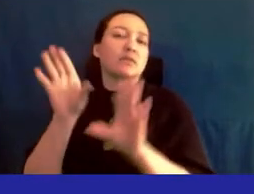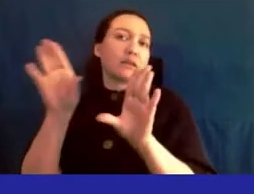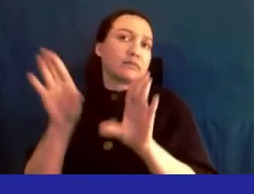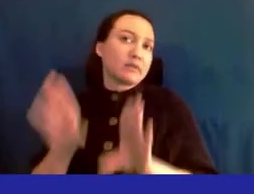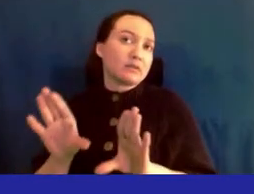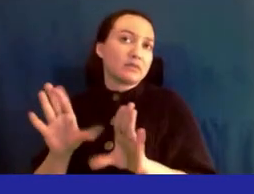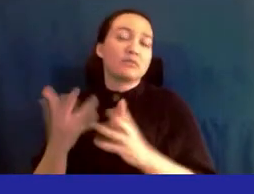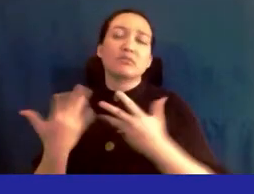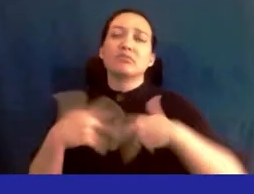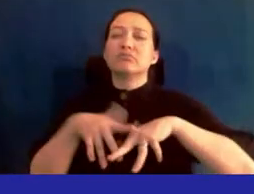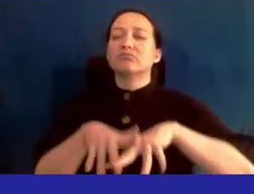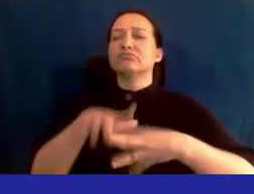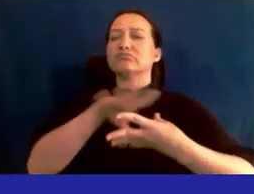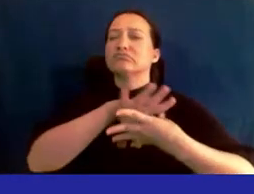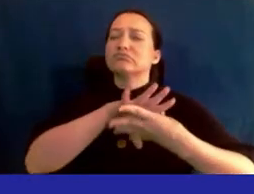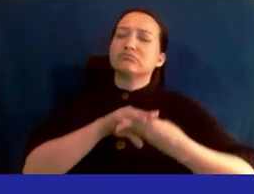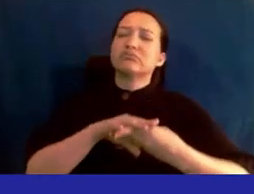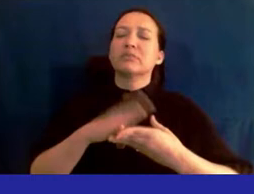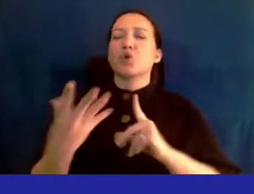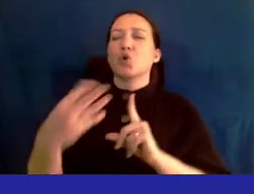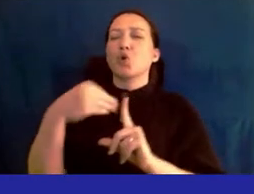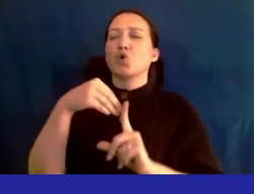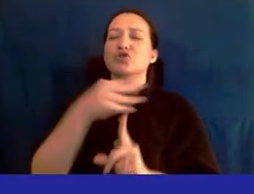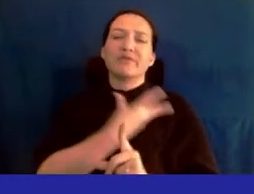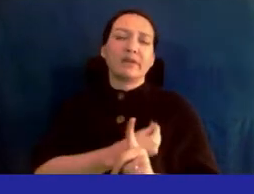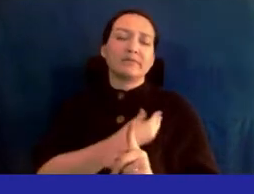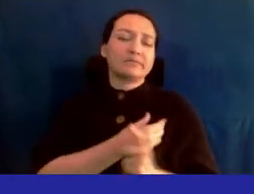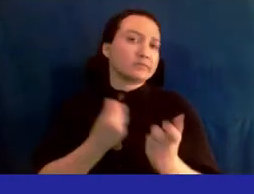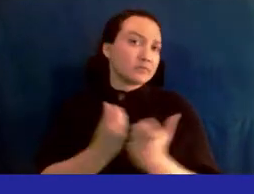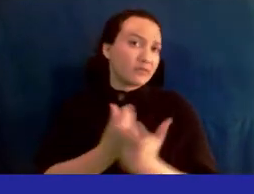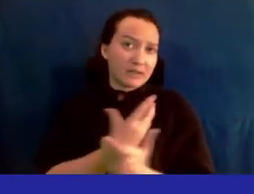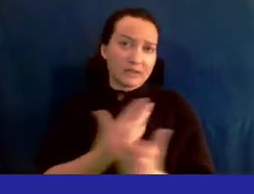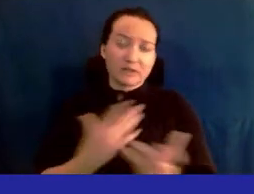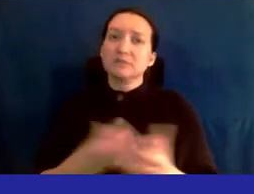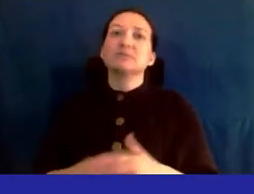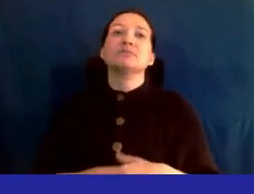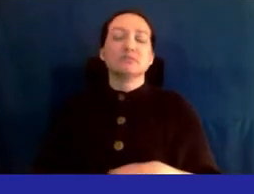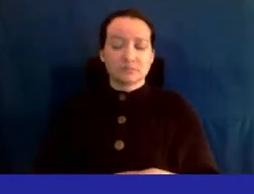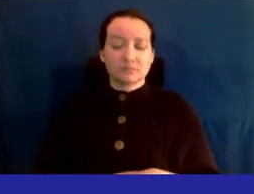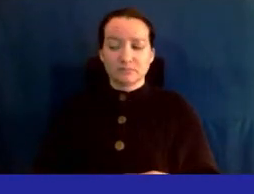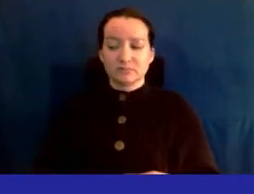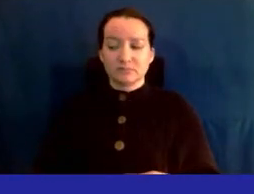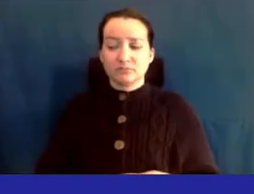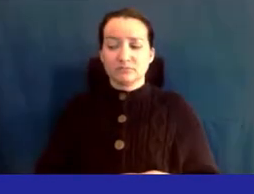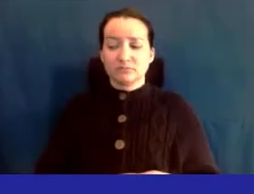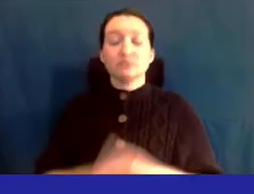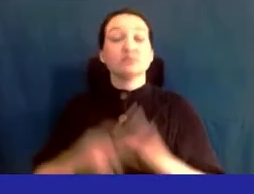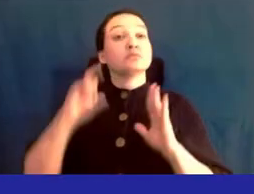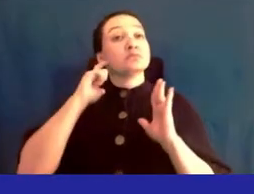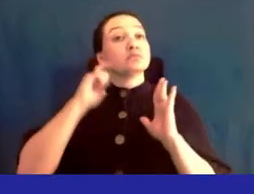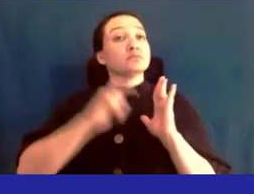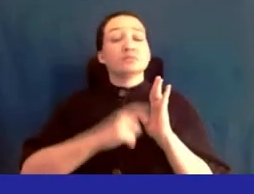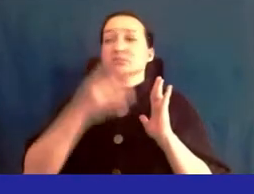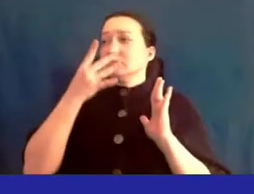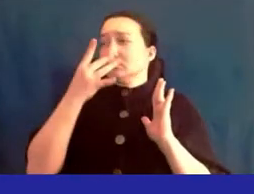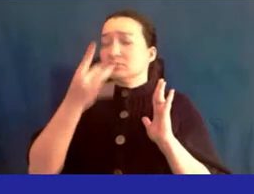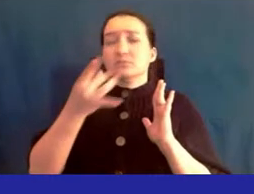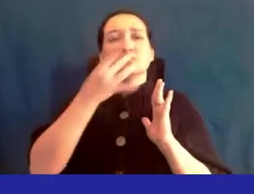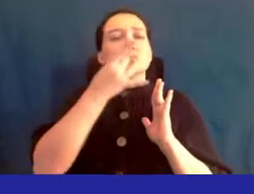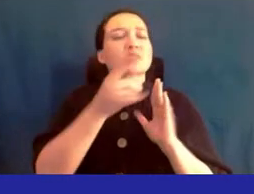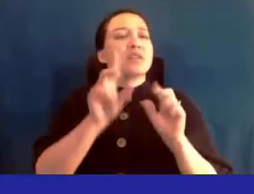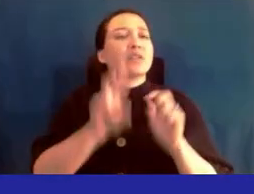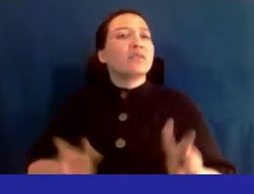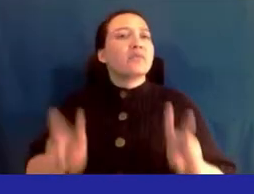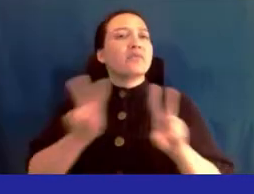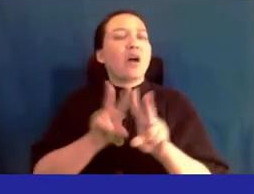it is a culture of kindness in everything we do we we are recognizing the interest and values of saying